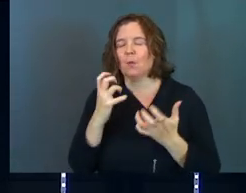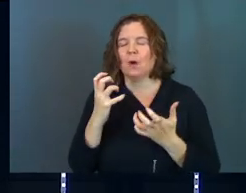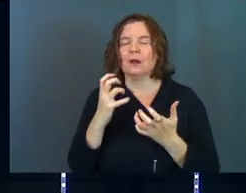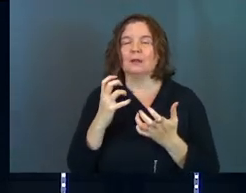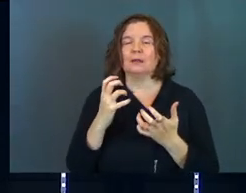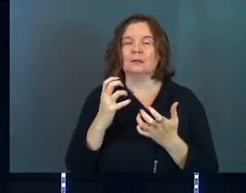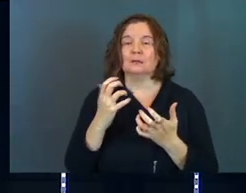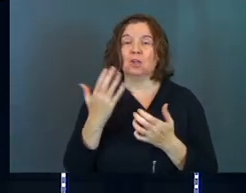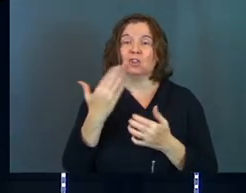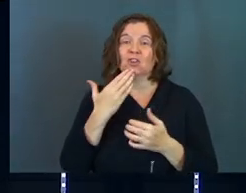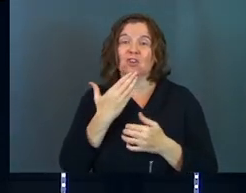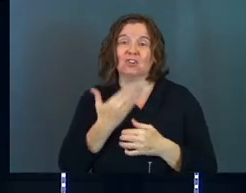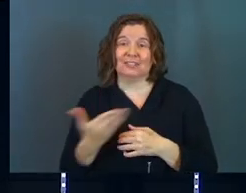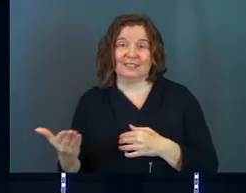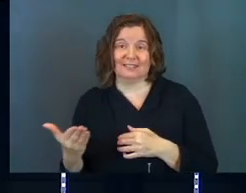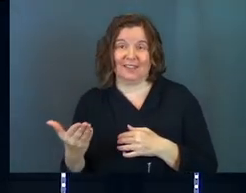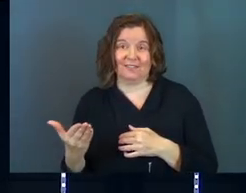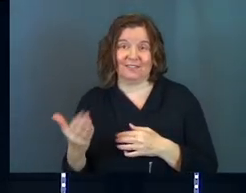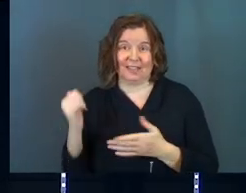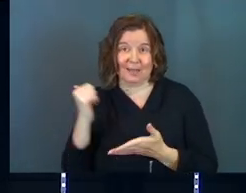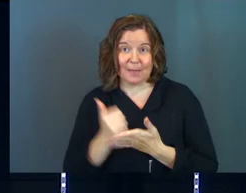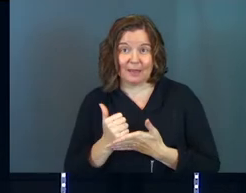wanted the good stuff. Amen?